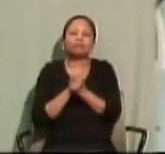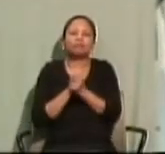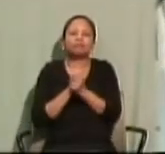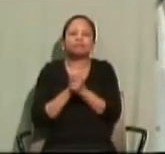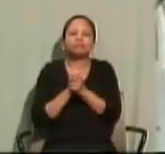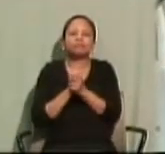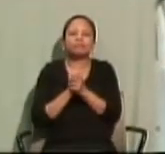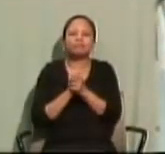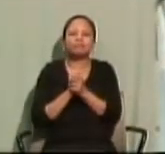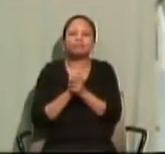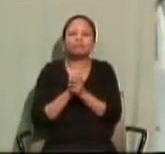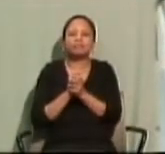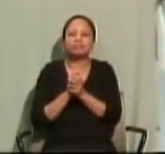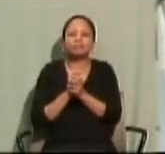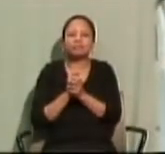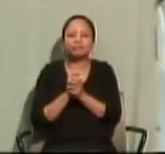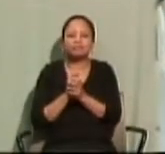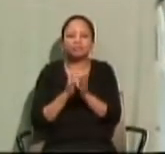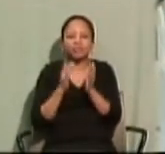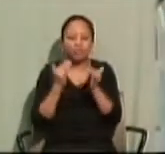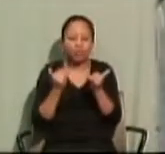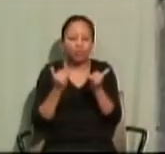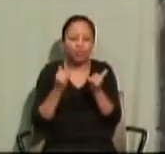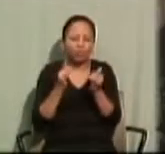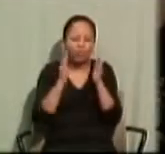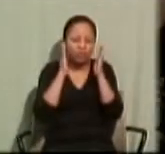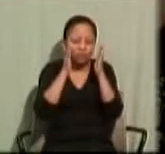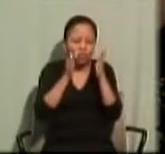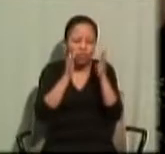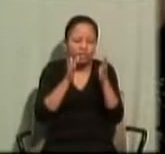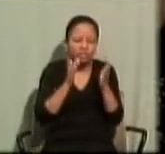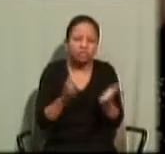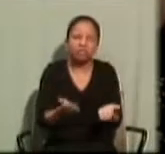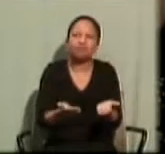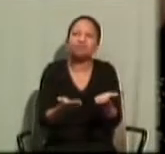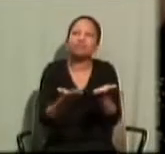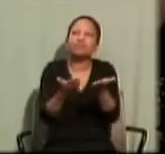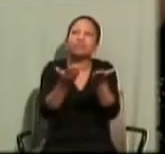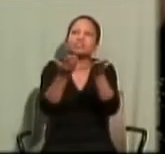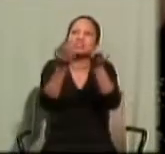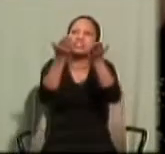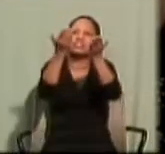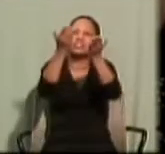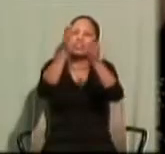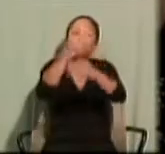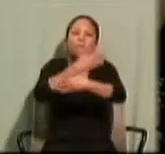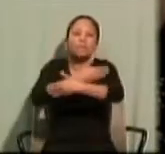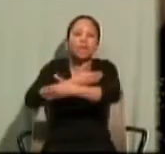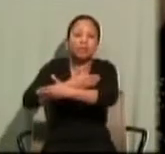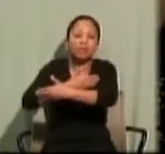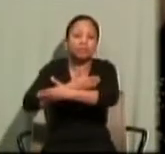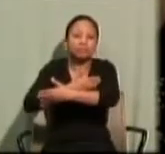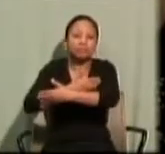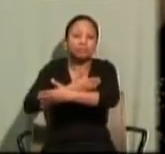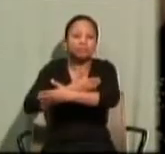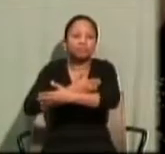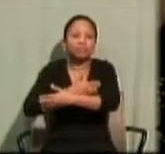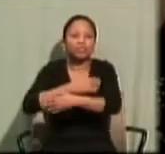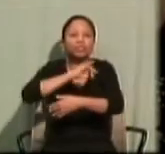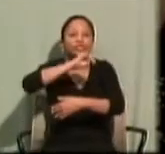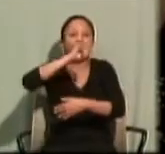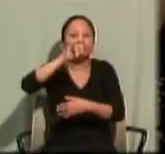of the child. According to the Jewish law, the child